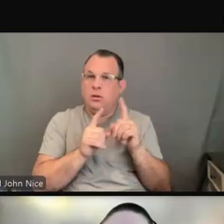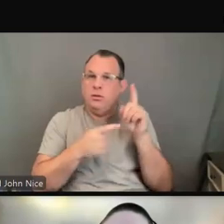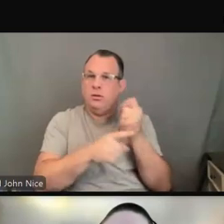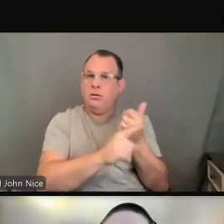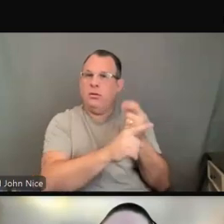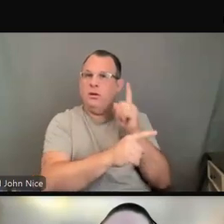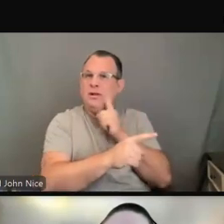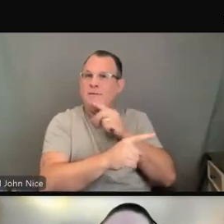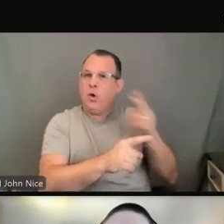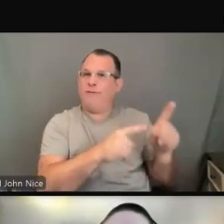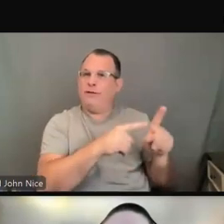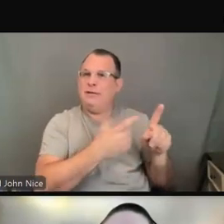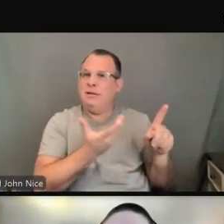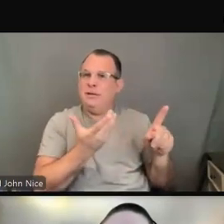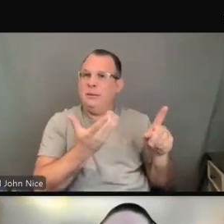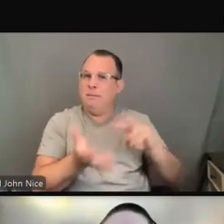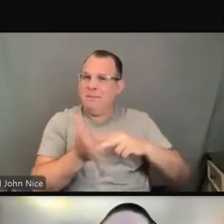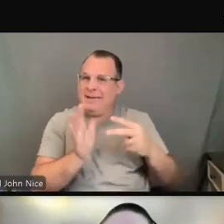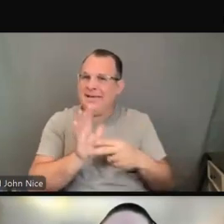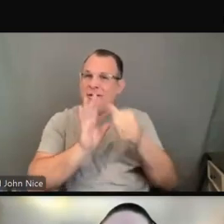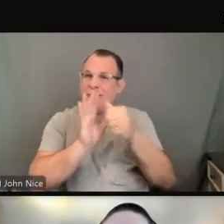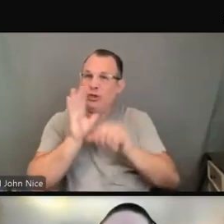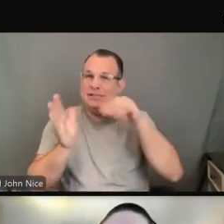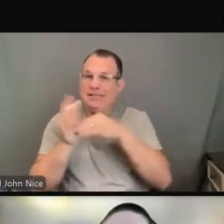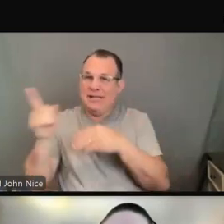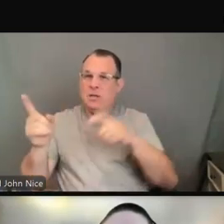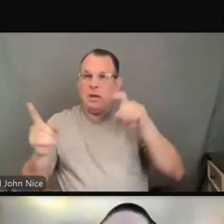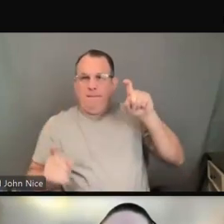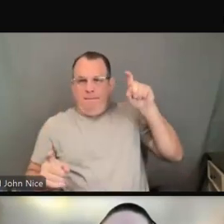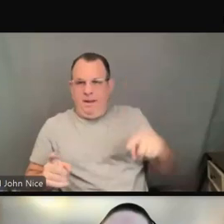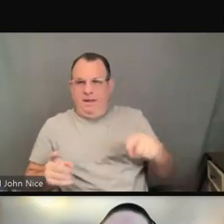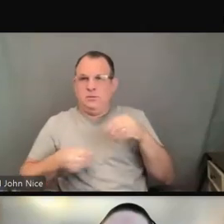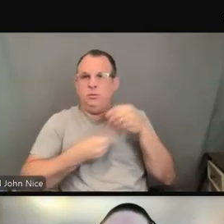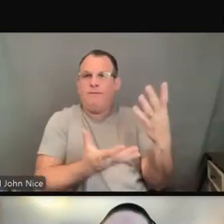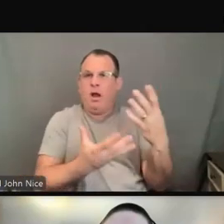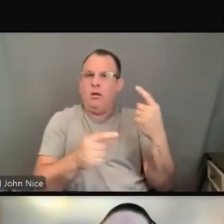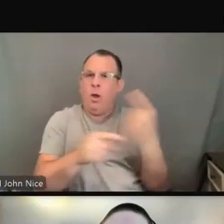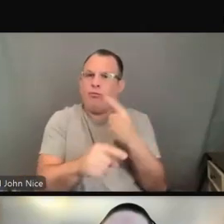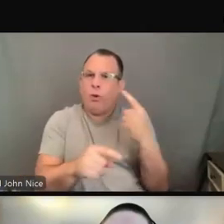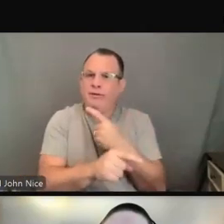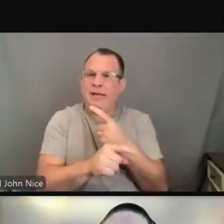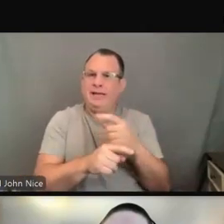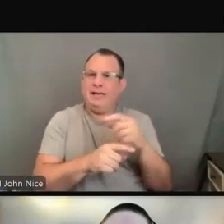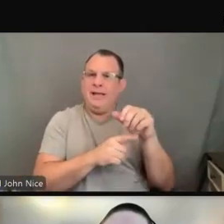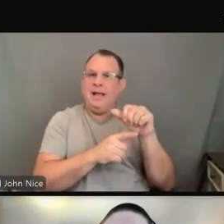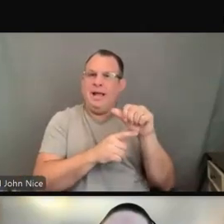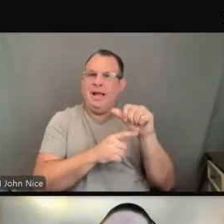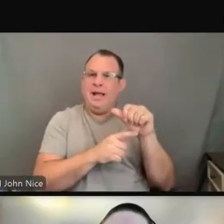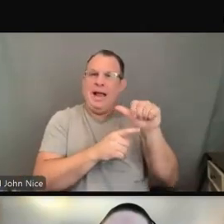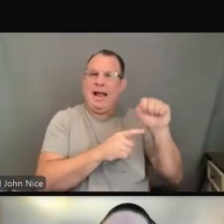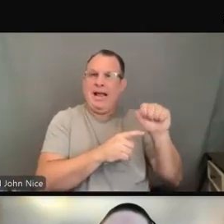then the surgery center must provide appropriate aids and services in order to communicate